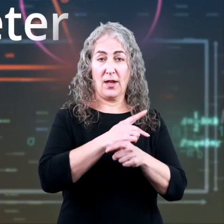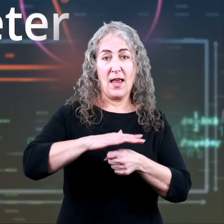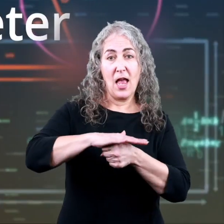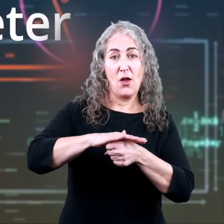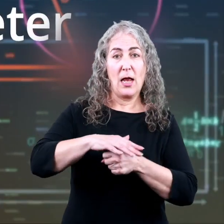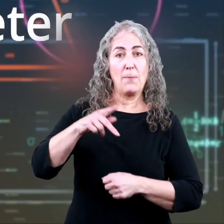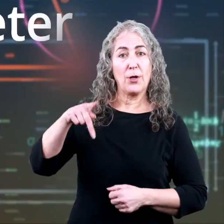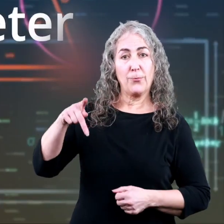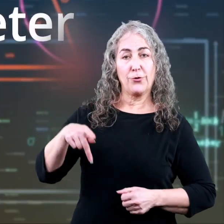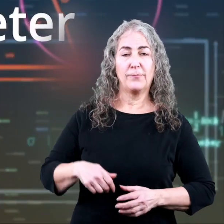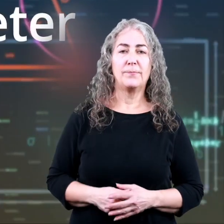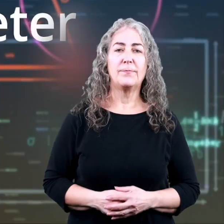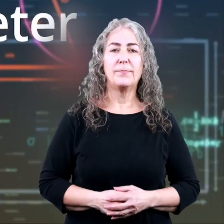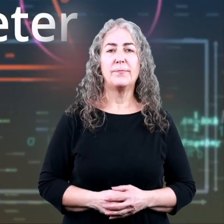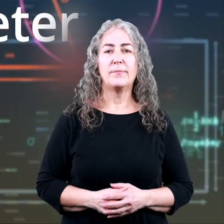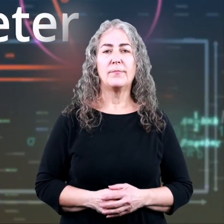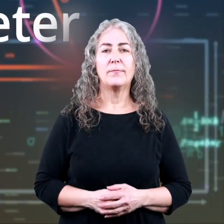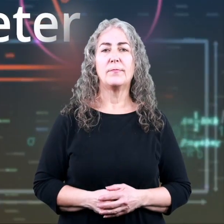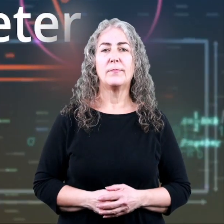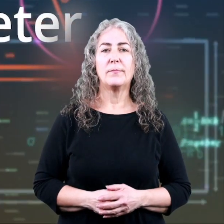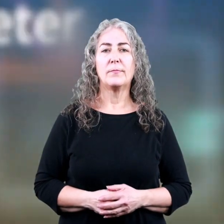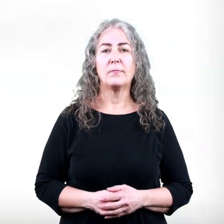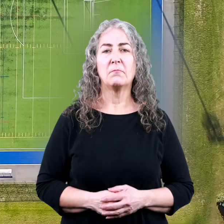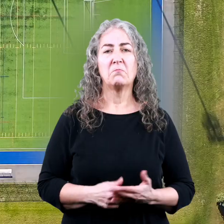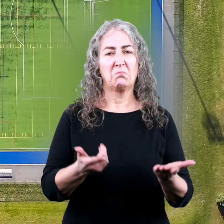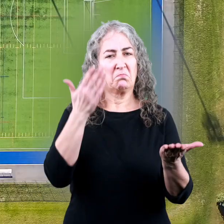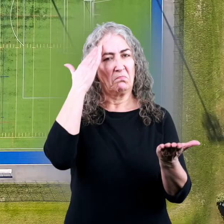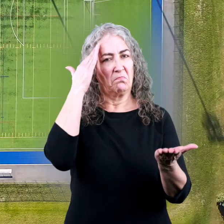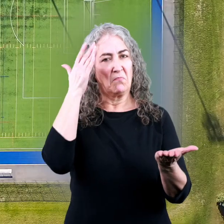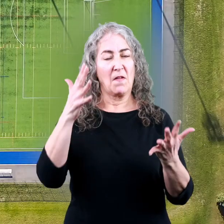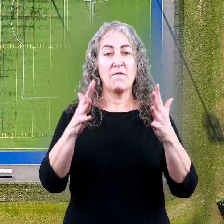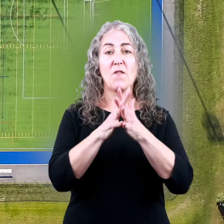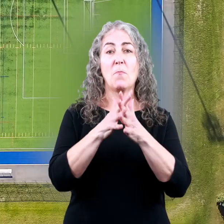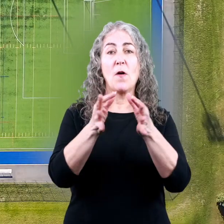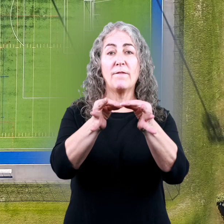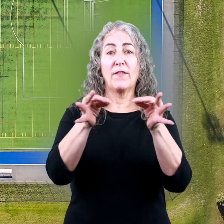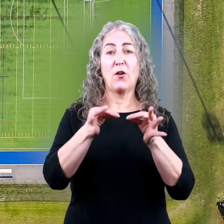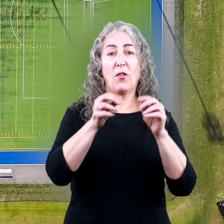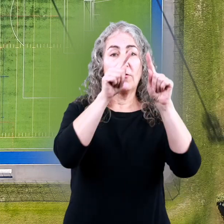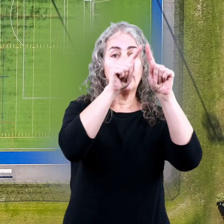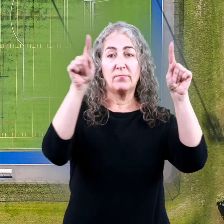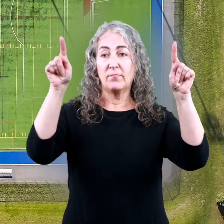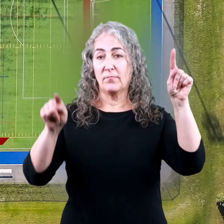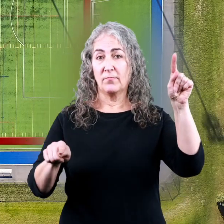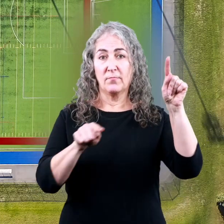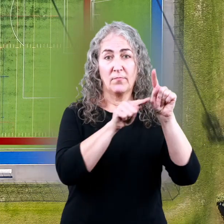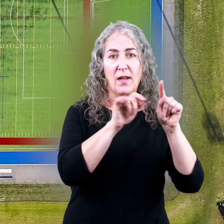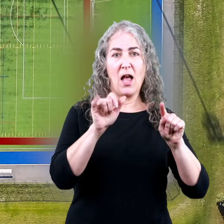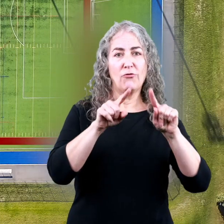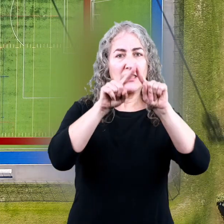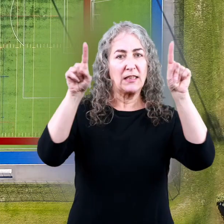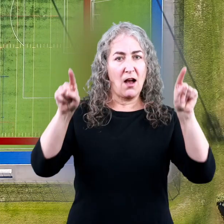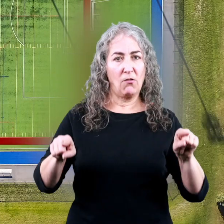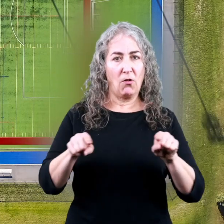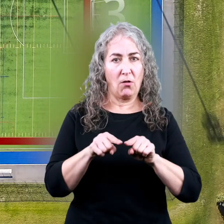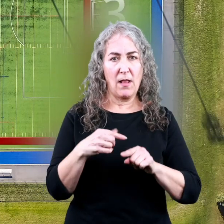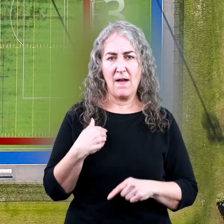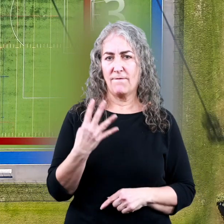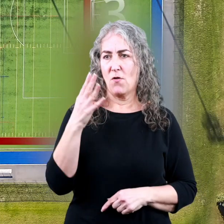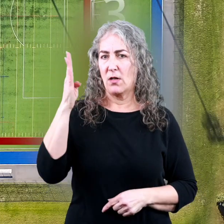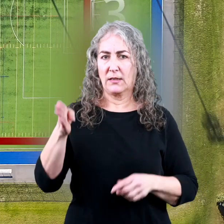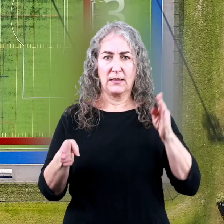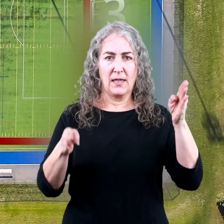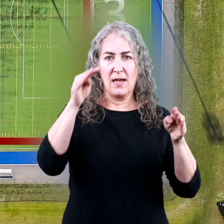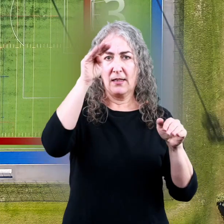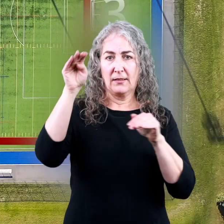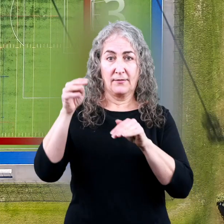Calculating Area and Perimeter for Kids! As you know, a football field is shaped like a rectangle, and it has